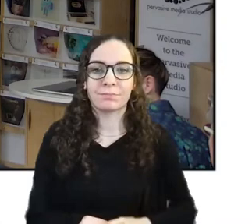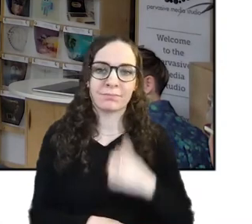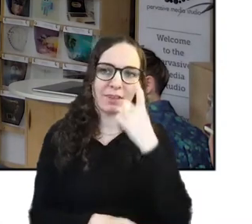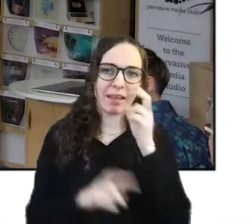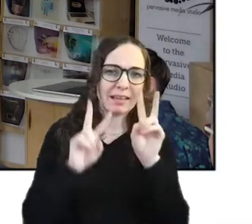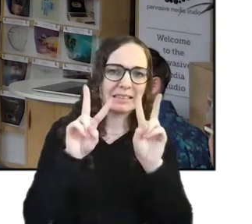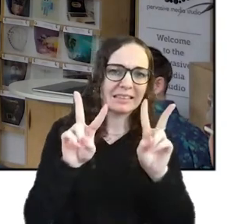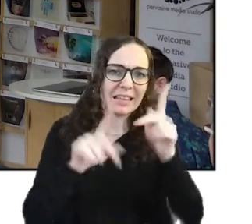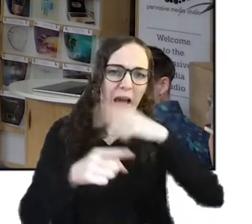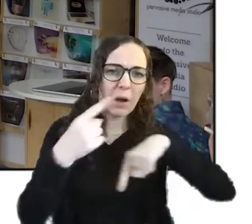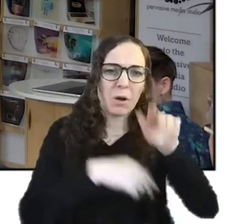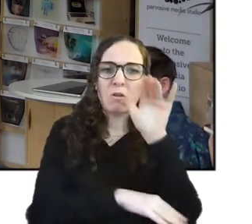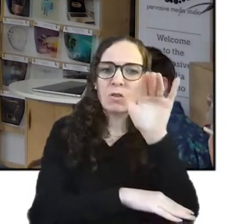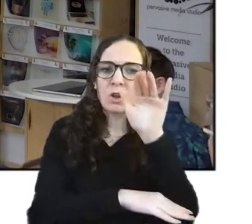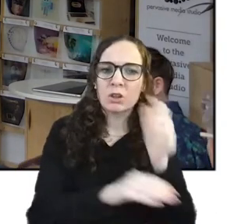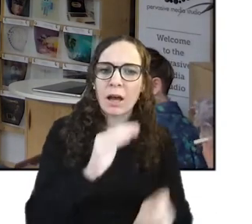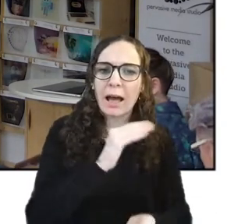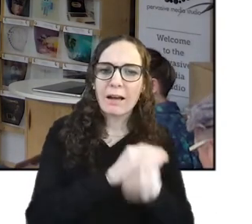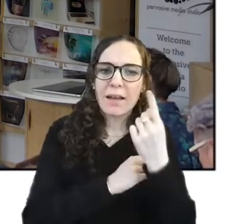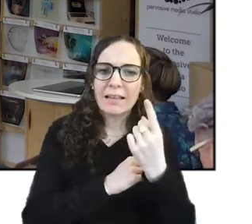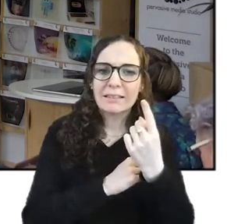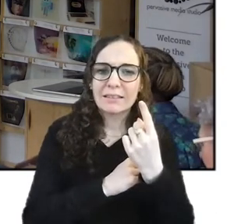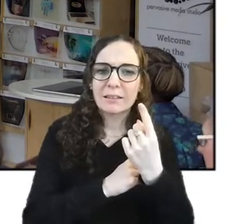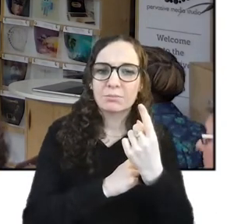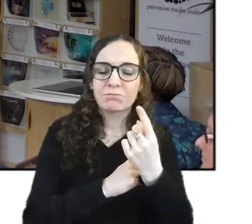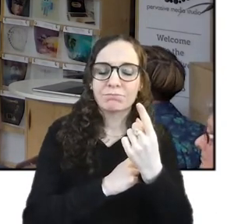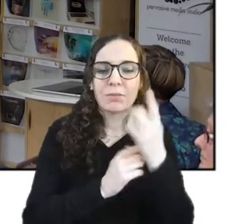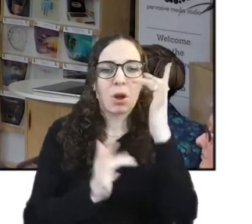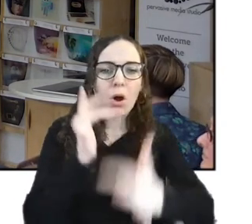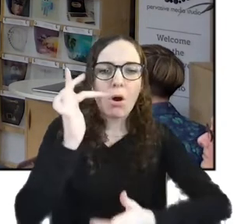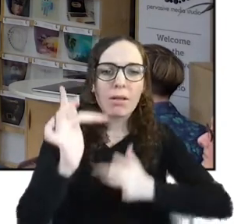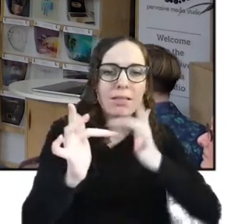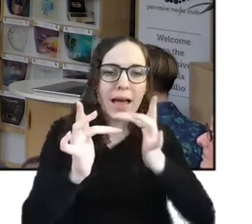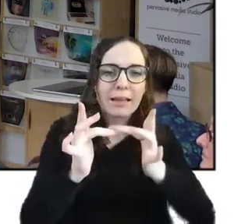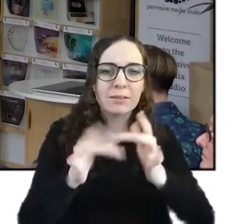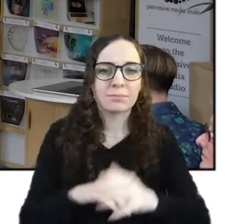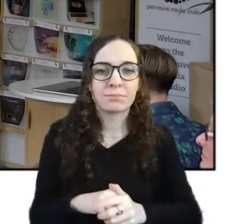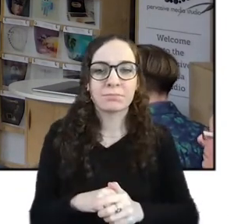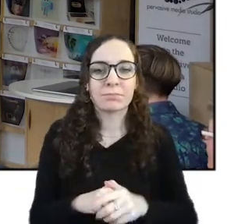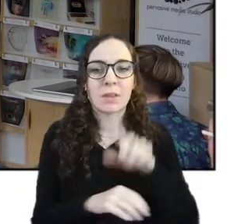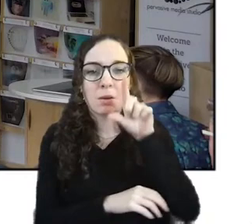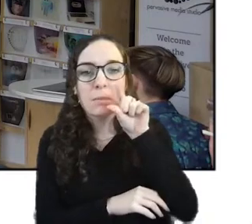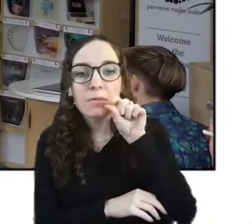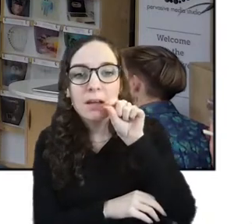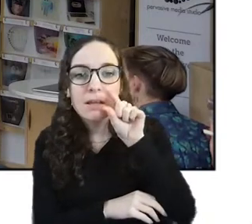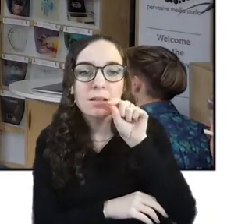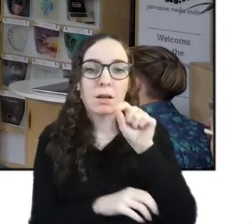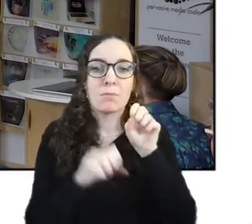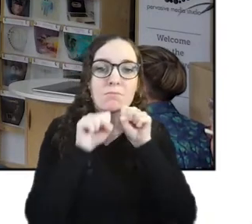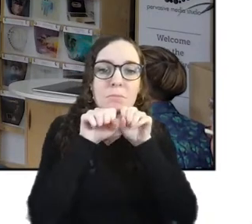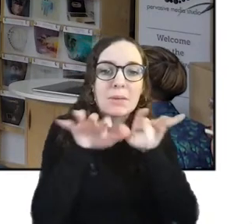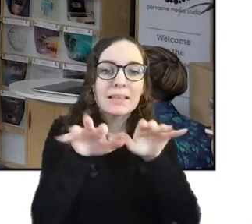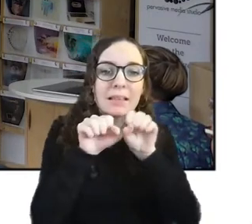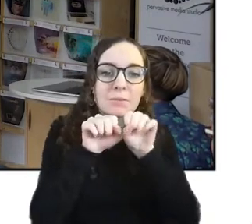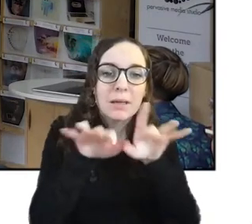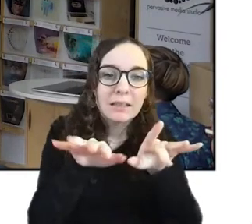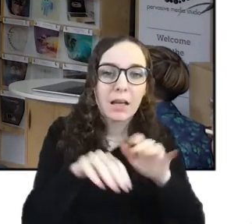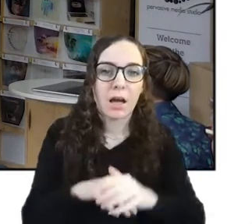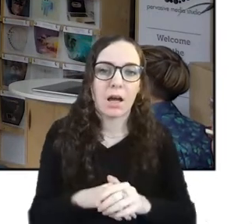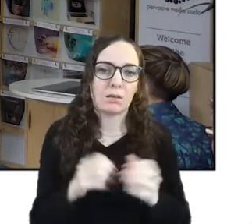forward slash studio, at pmstudio uk on twitter, at pervasivemediastudio at mastodon.social on mastodon or at